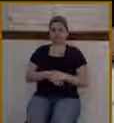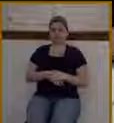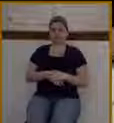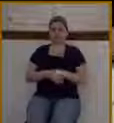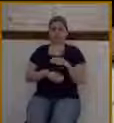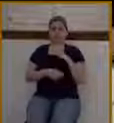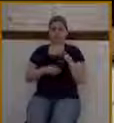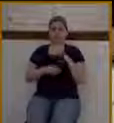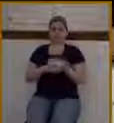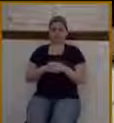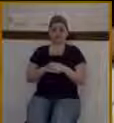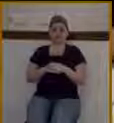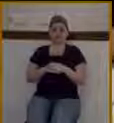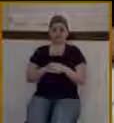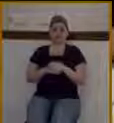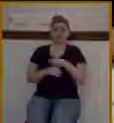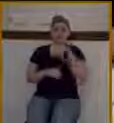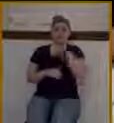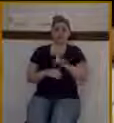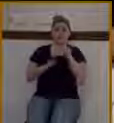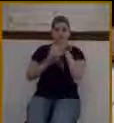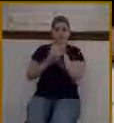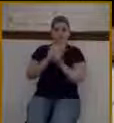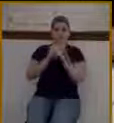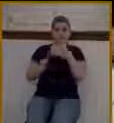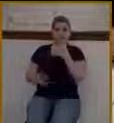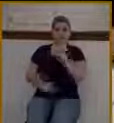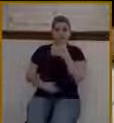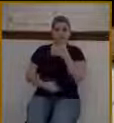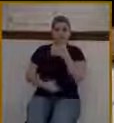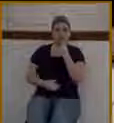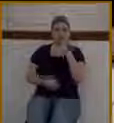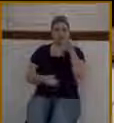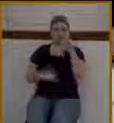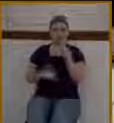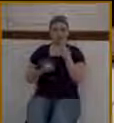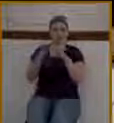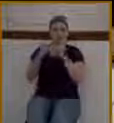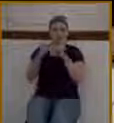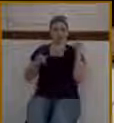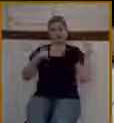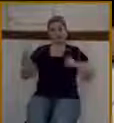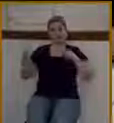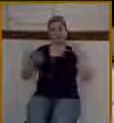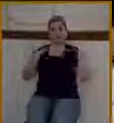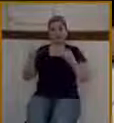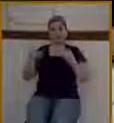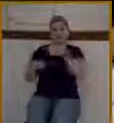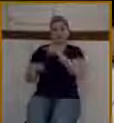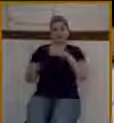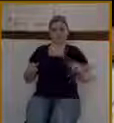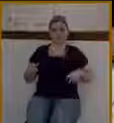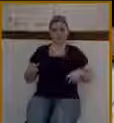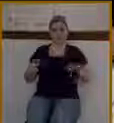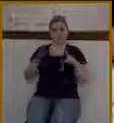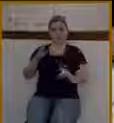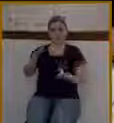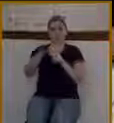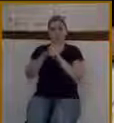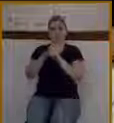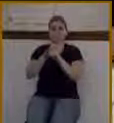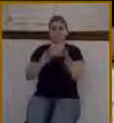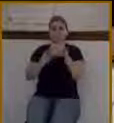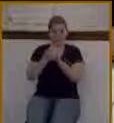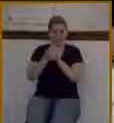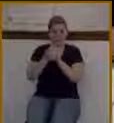Behold, your king is coming to you. He is just and endowed with salvation, humble and mounted on a donkey, even